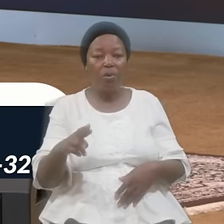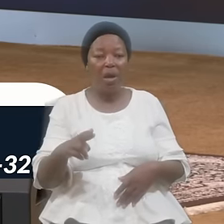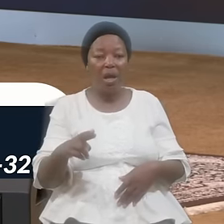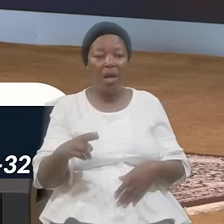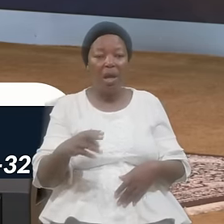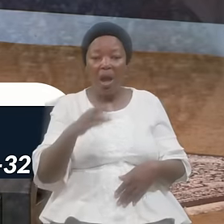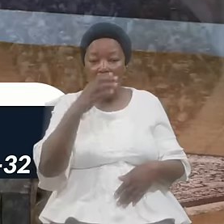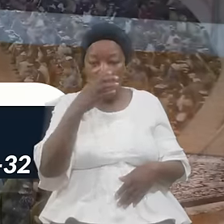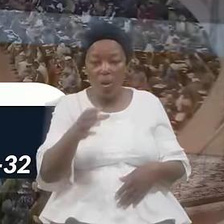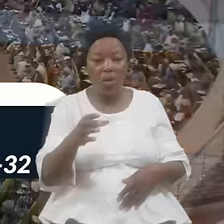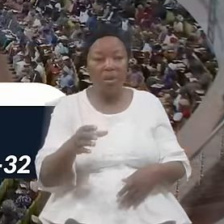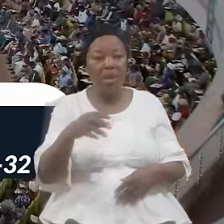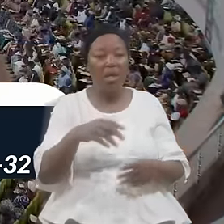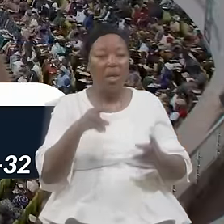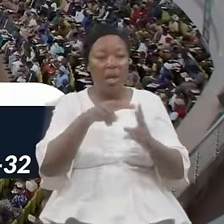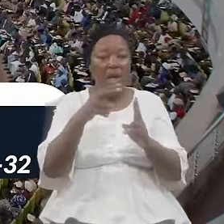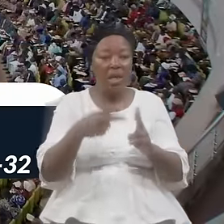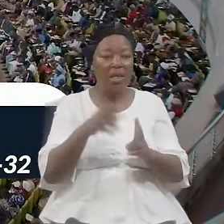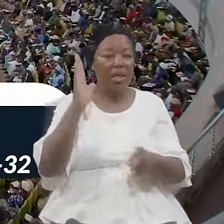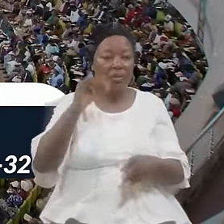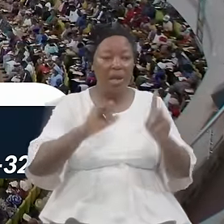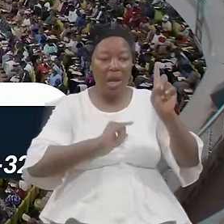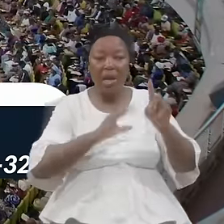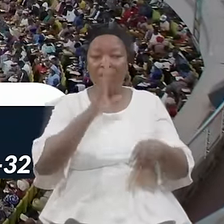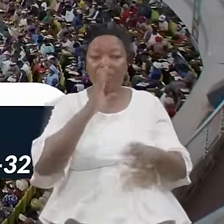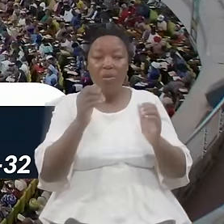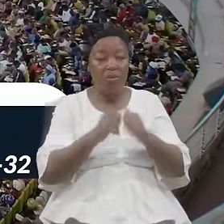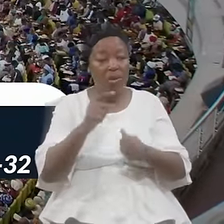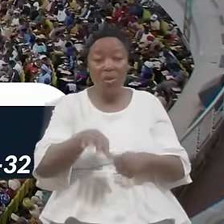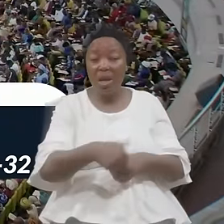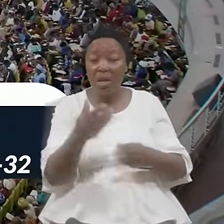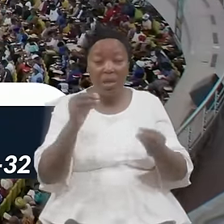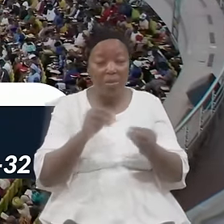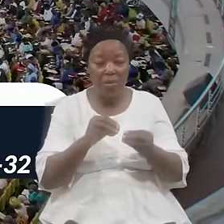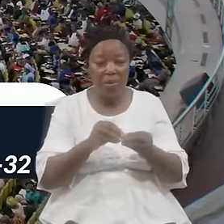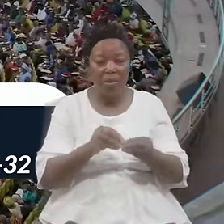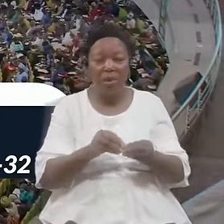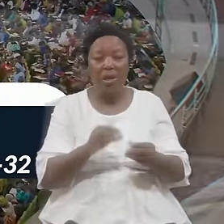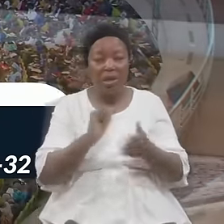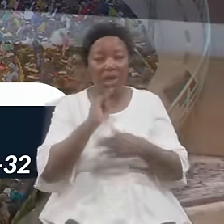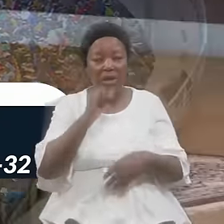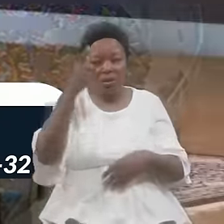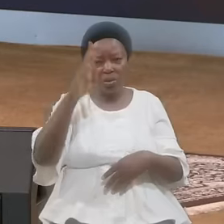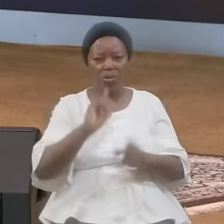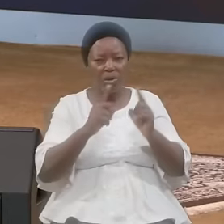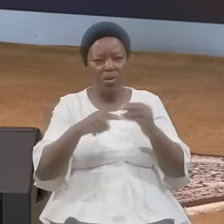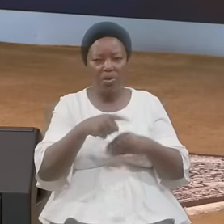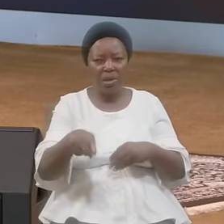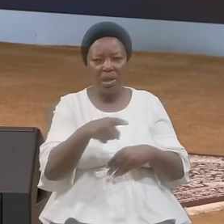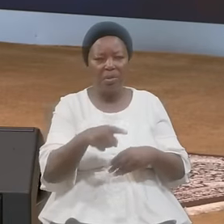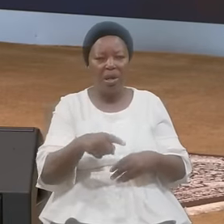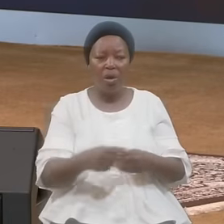Neither Will I Be With You Anymore That God Talking To Them Except He